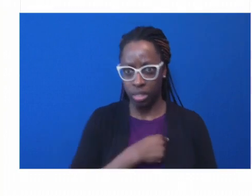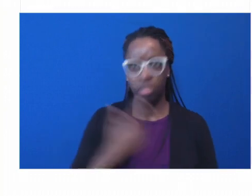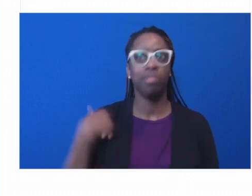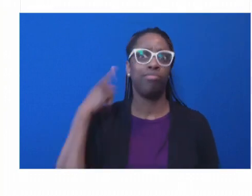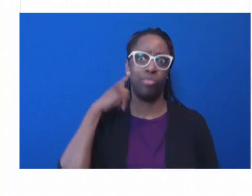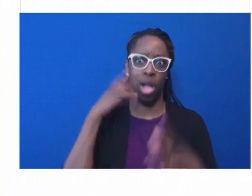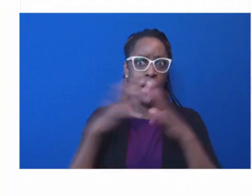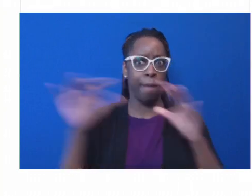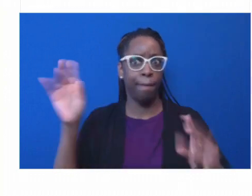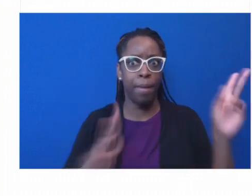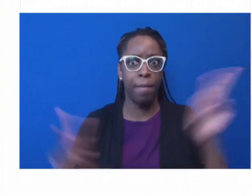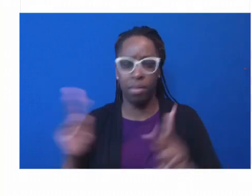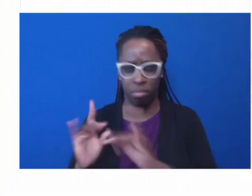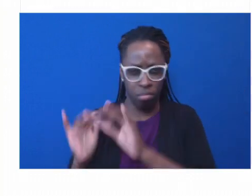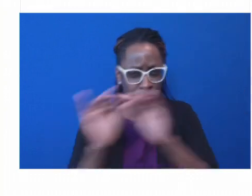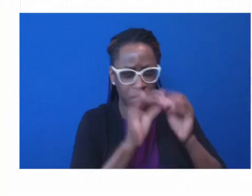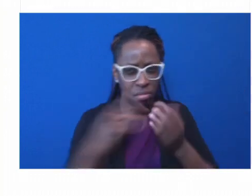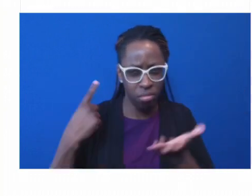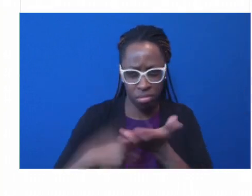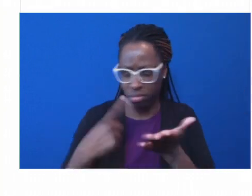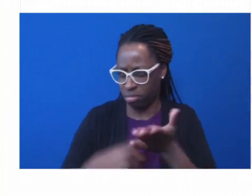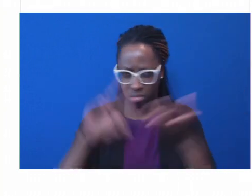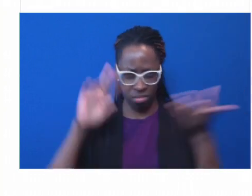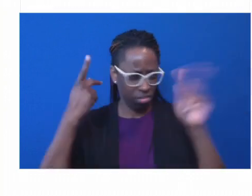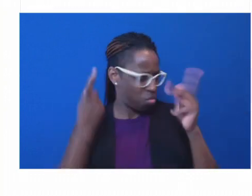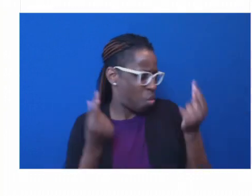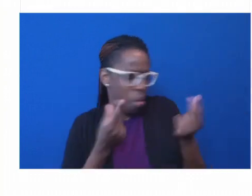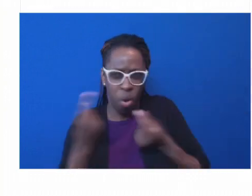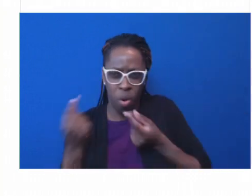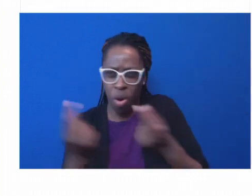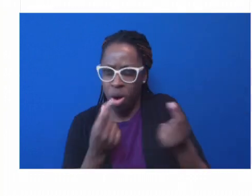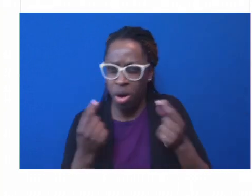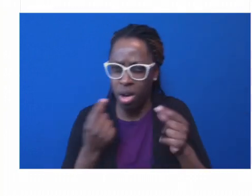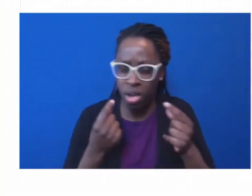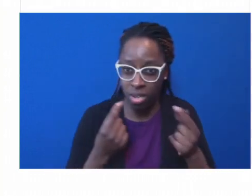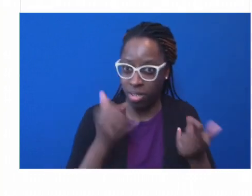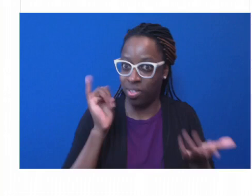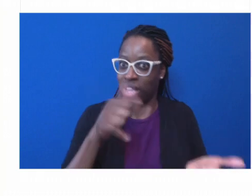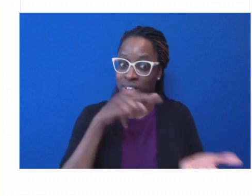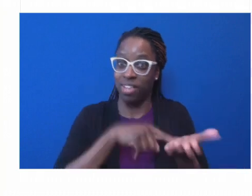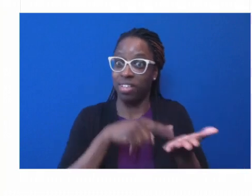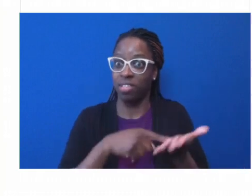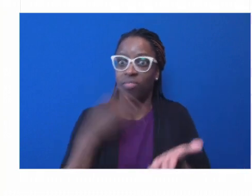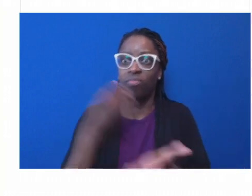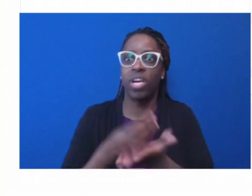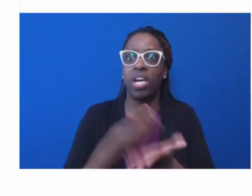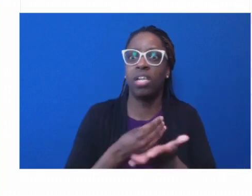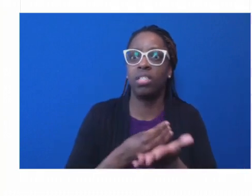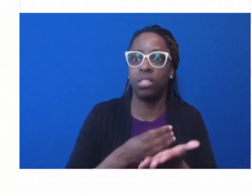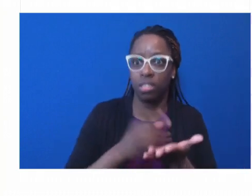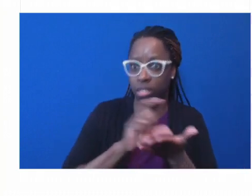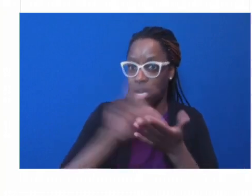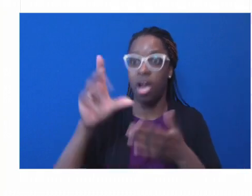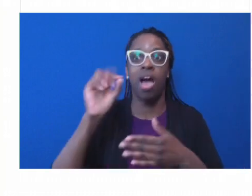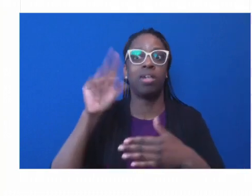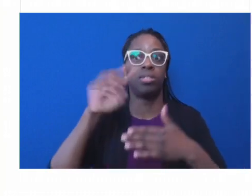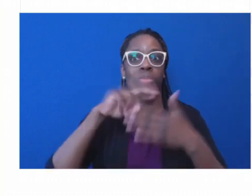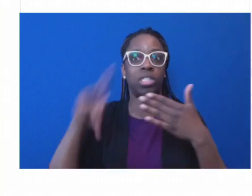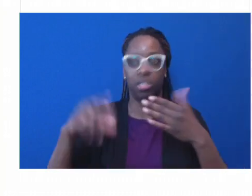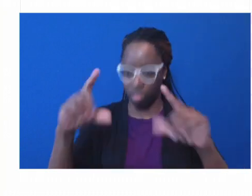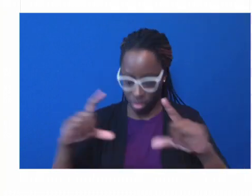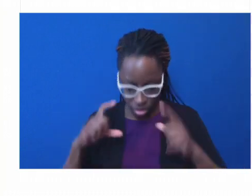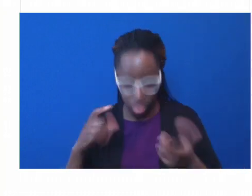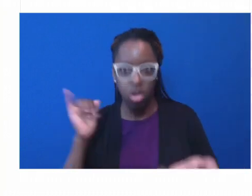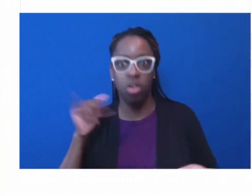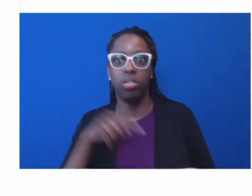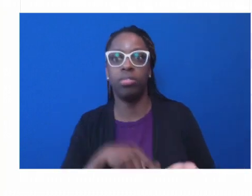and economic outcomes during the pandemic, and that was a false tradeoff. Well, that's also a function of some of the lack of